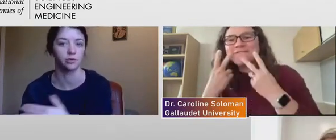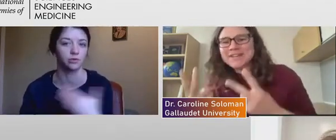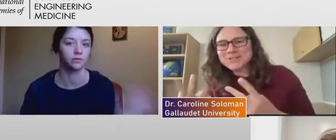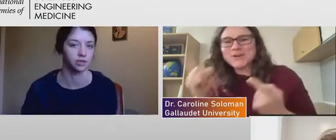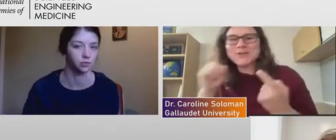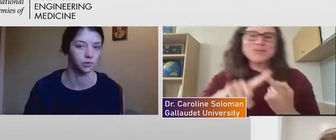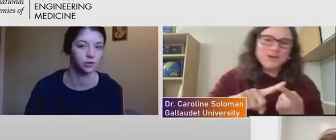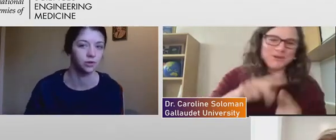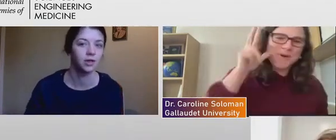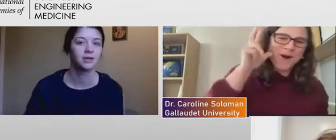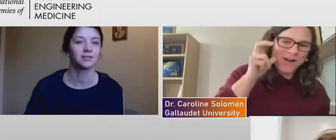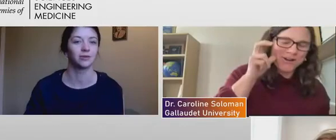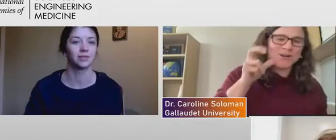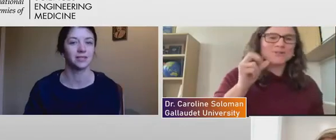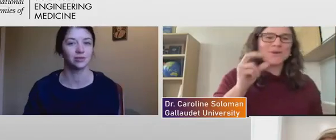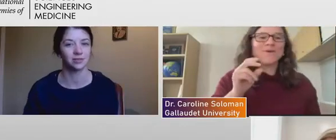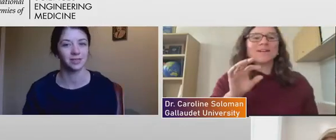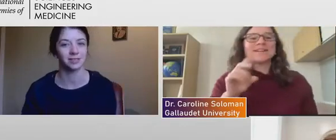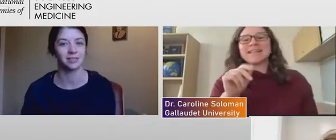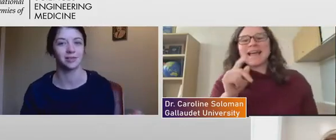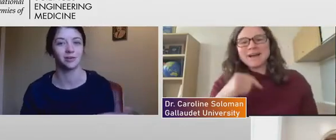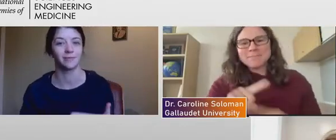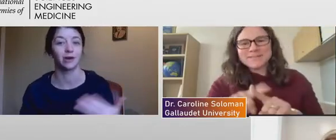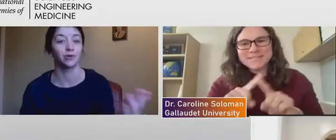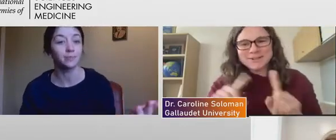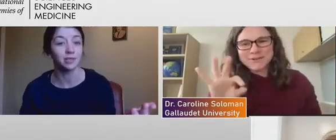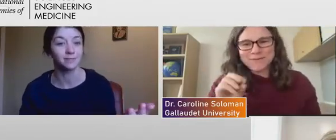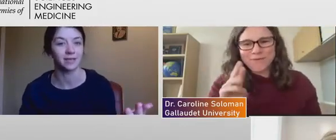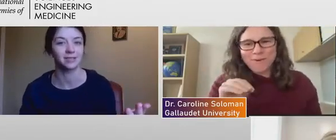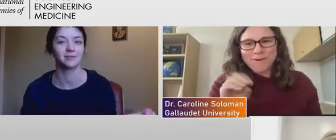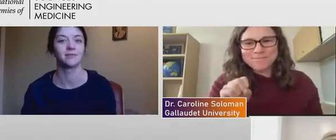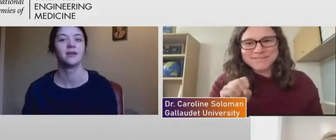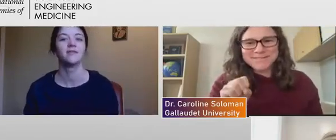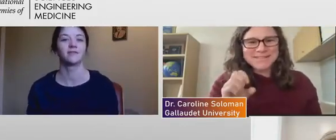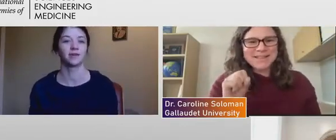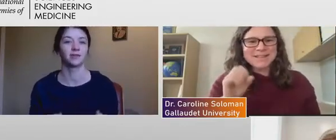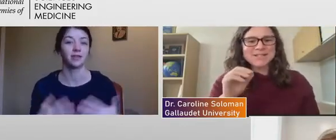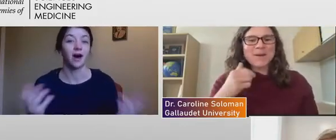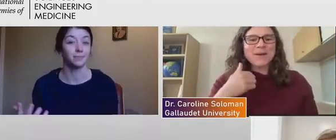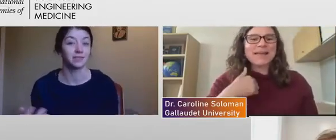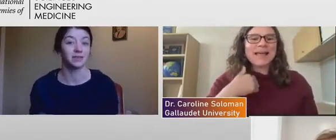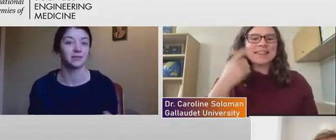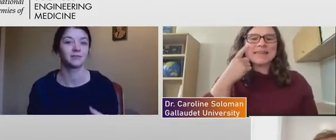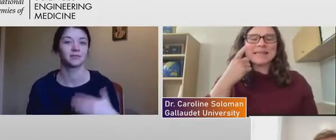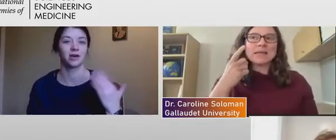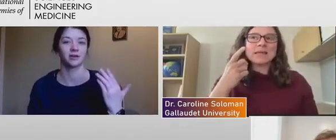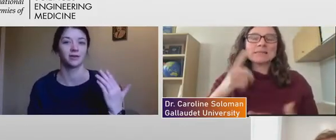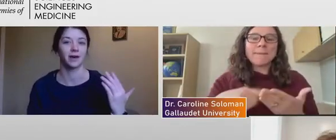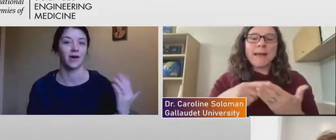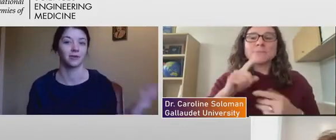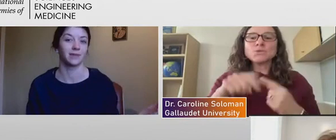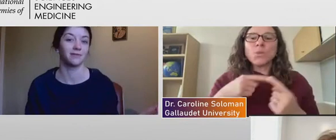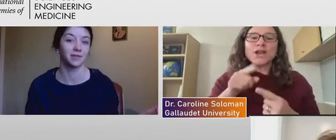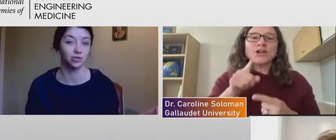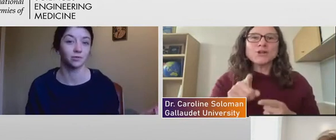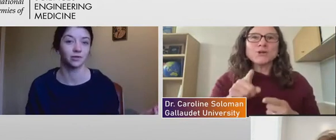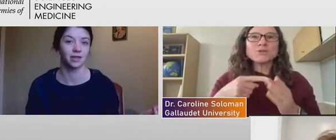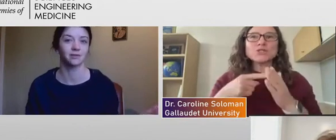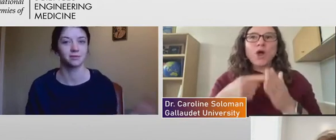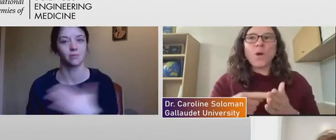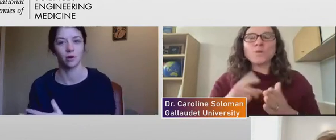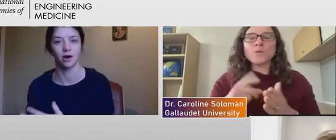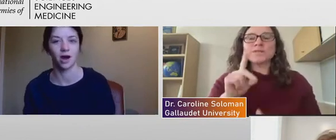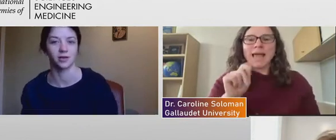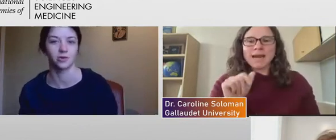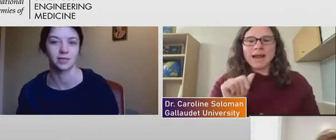to visual. So it's interesting to hear about your perspective for the opposite, talking about how to make visual